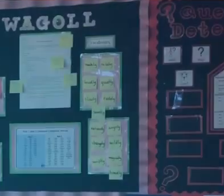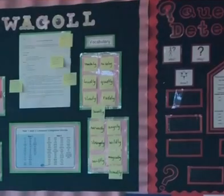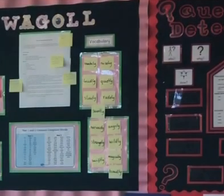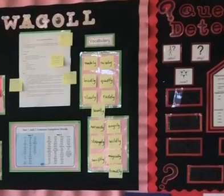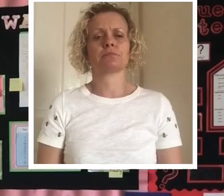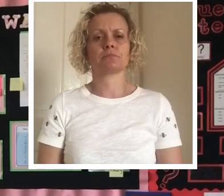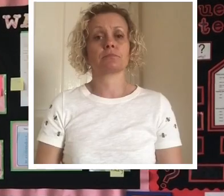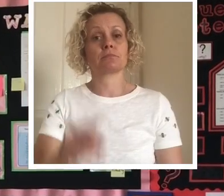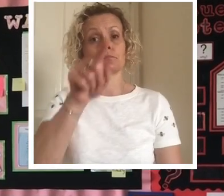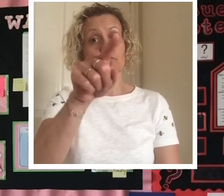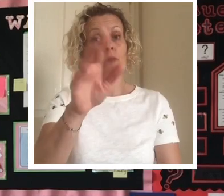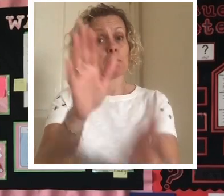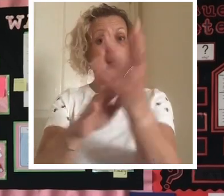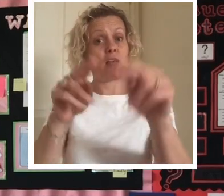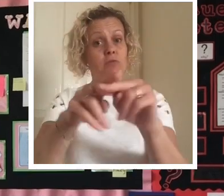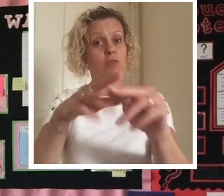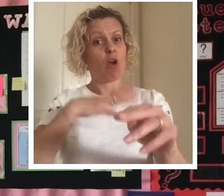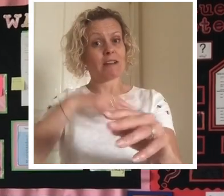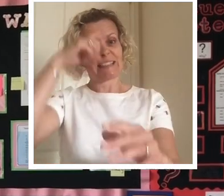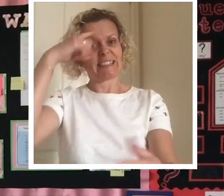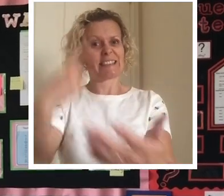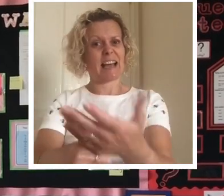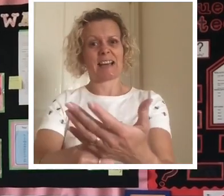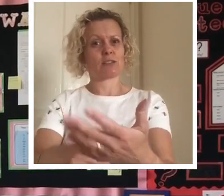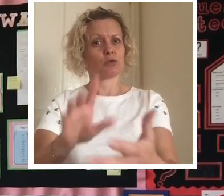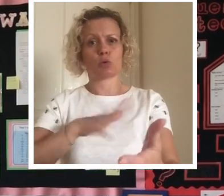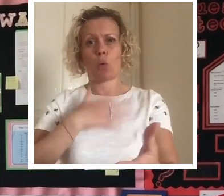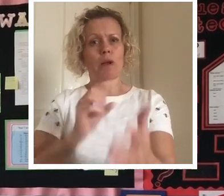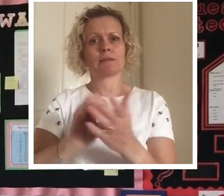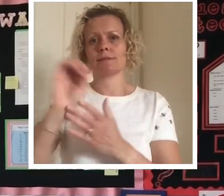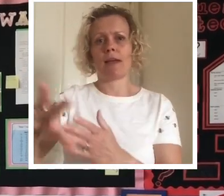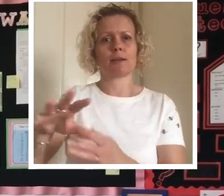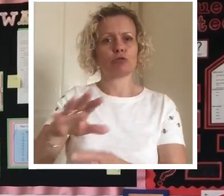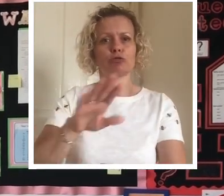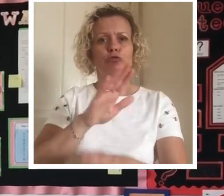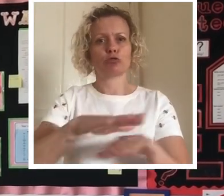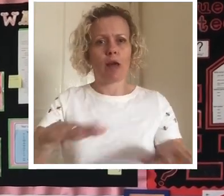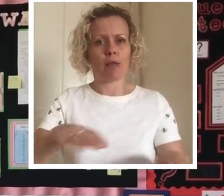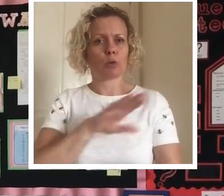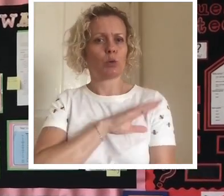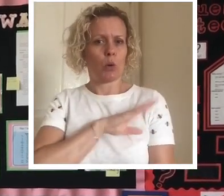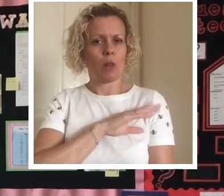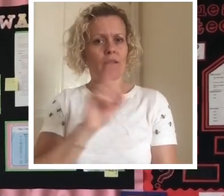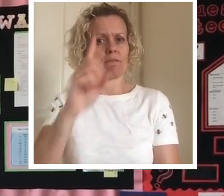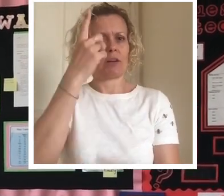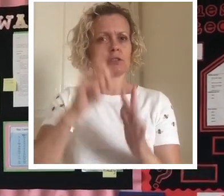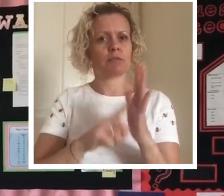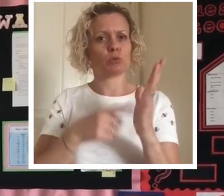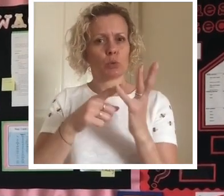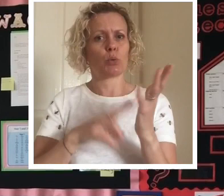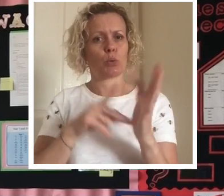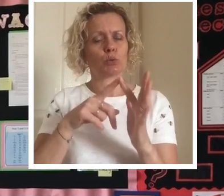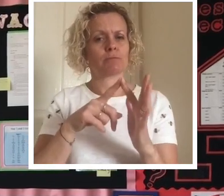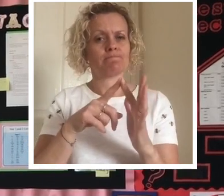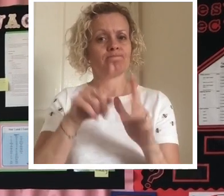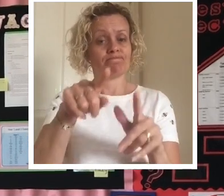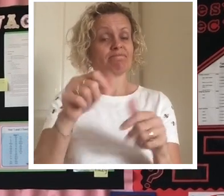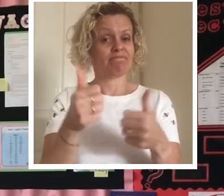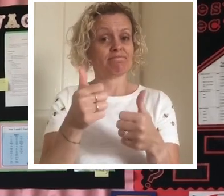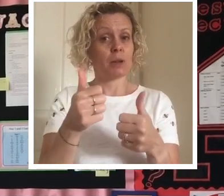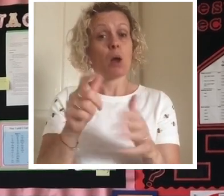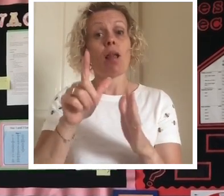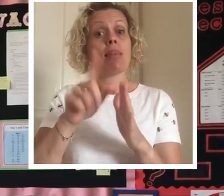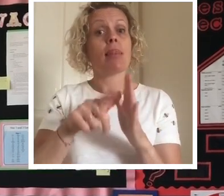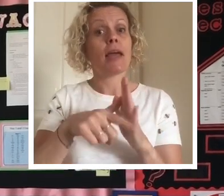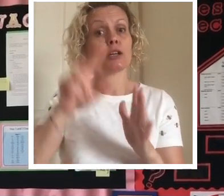If as a parent you've already decided that your child is not going to come back on the 1st of June and you've told us that but at the